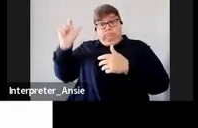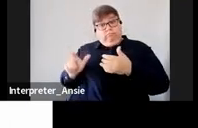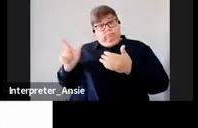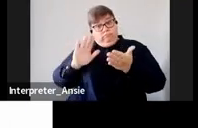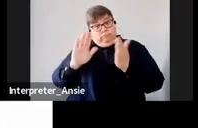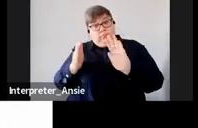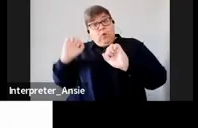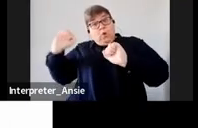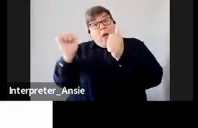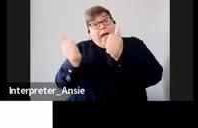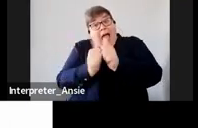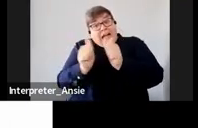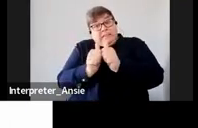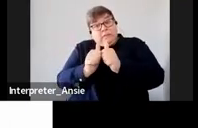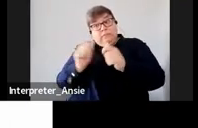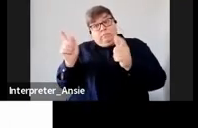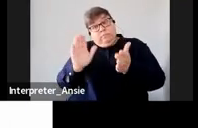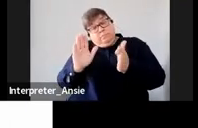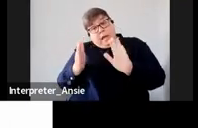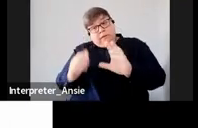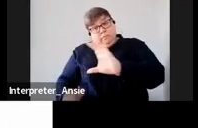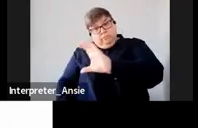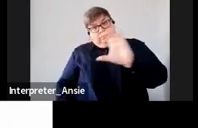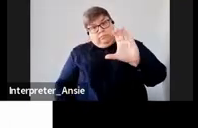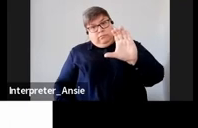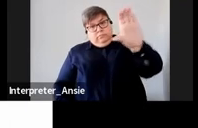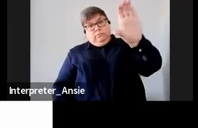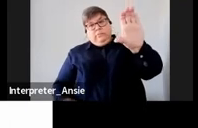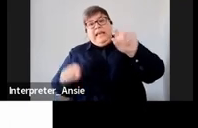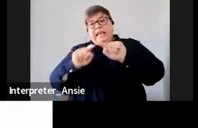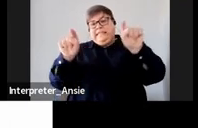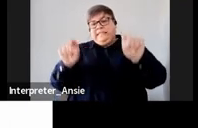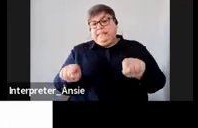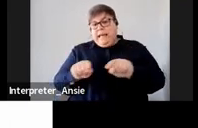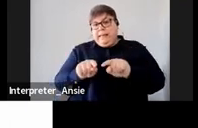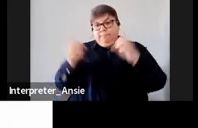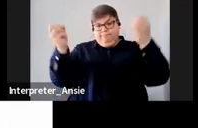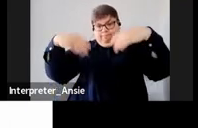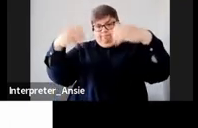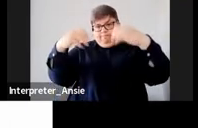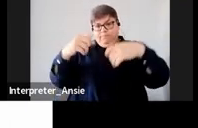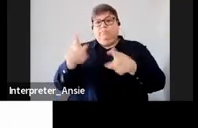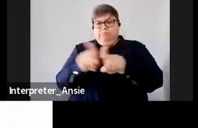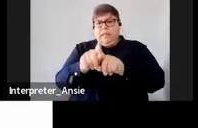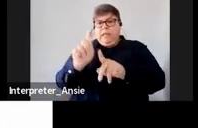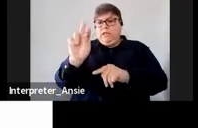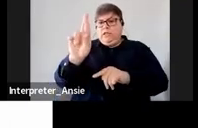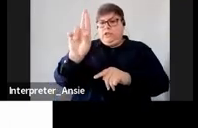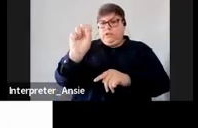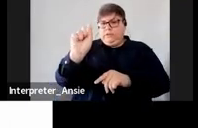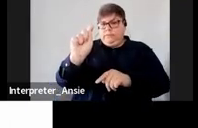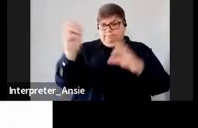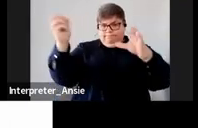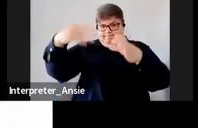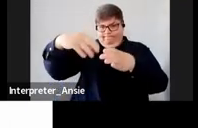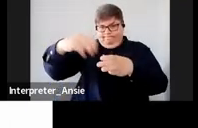assets on the date of death will be placed in an estate and that will mean that we can include in your estate